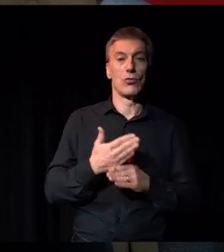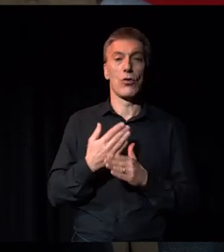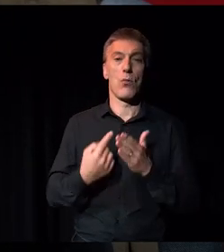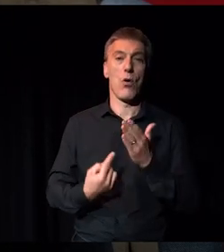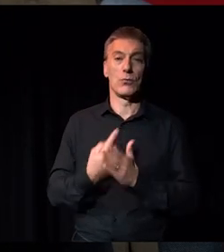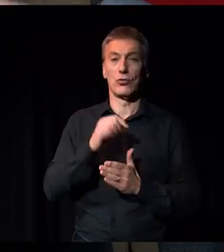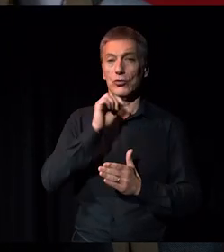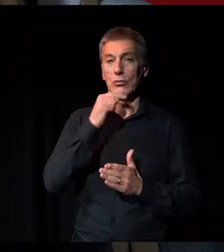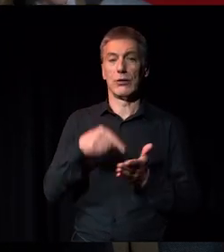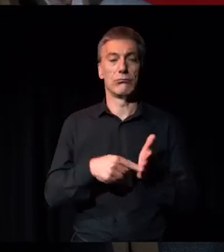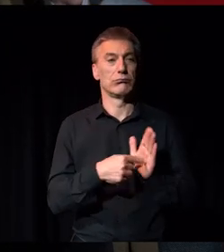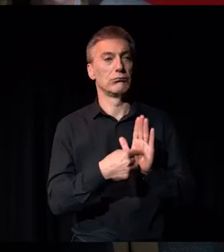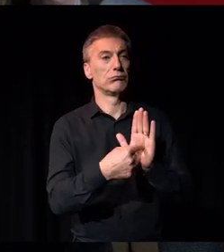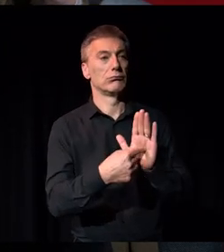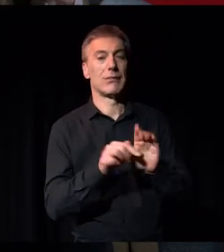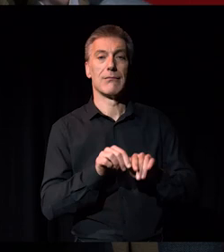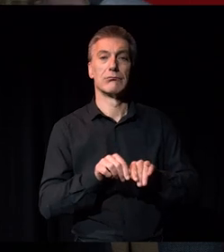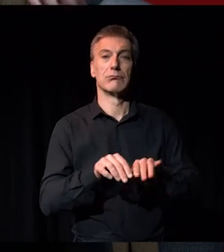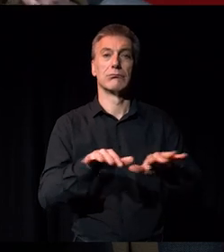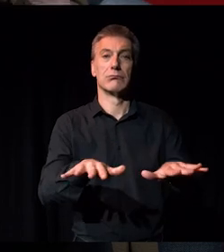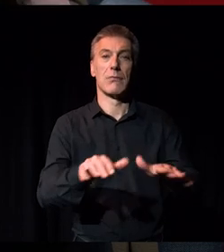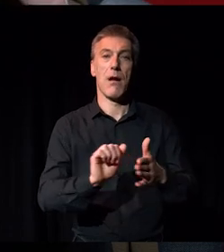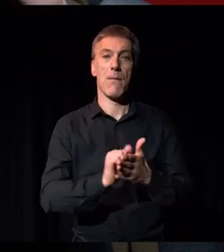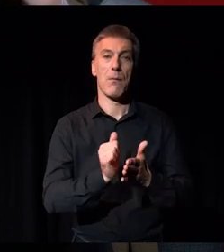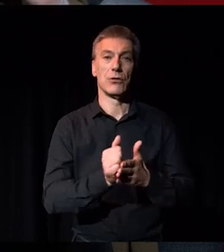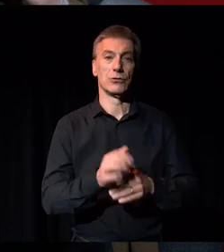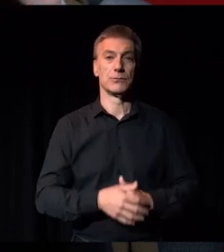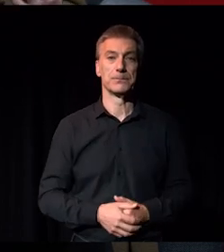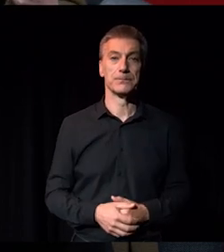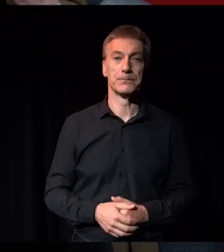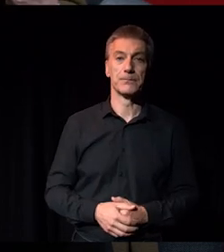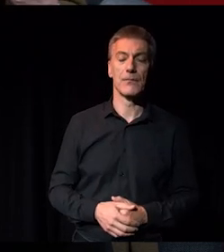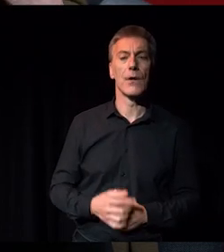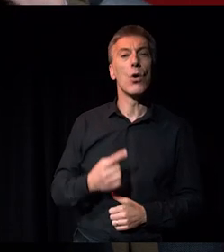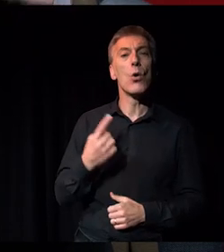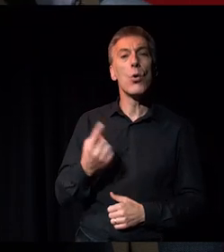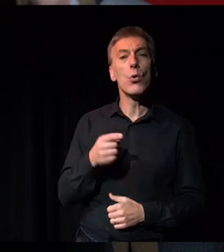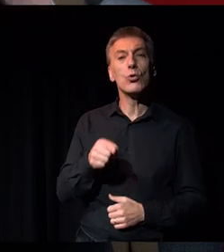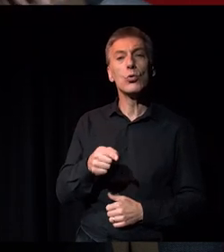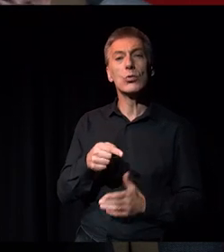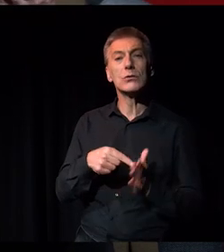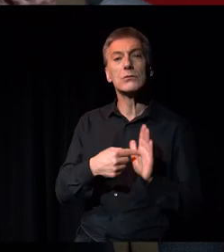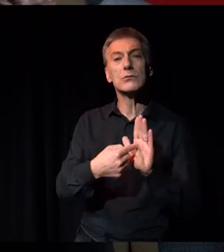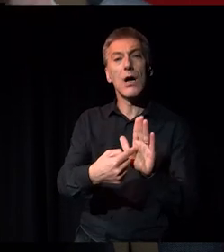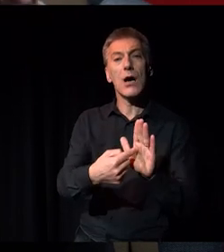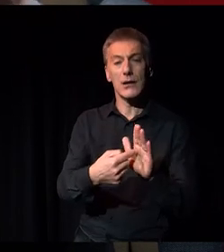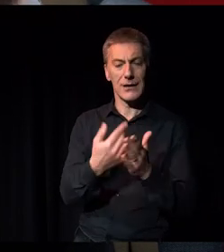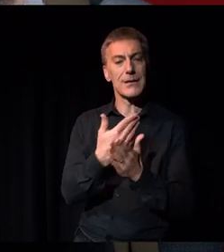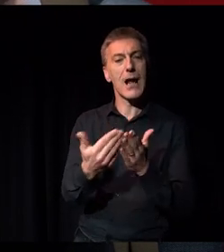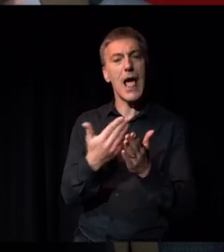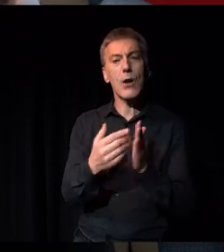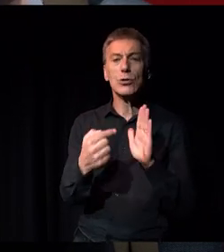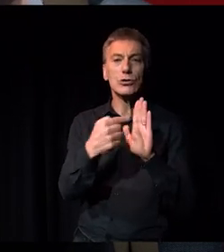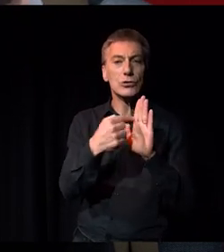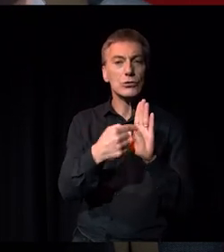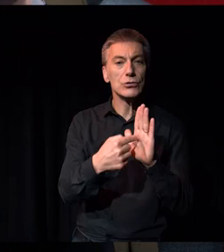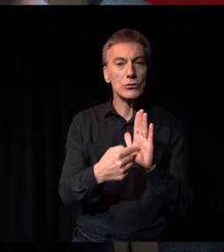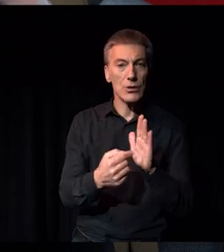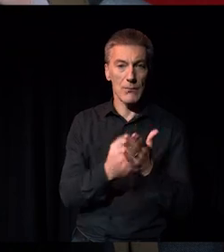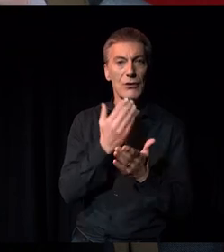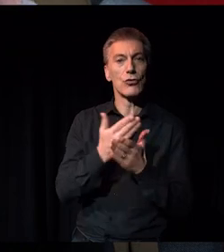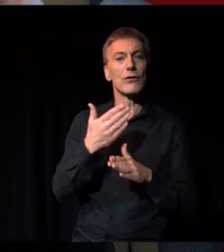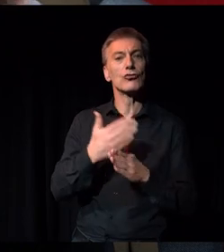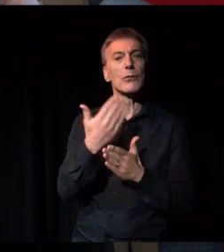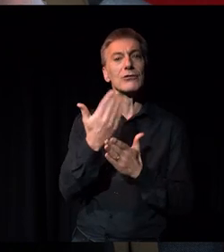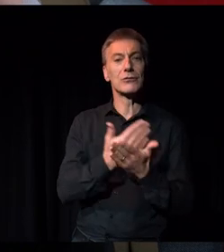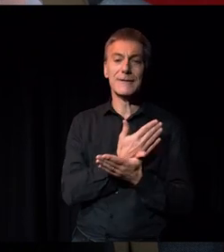Also, specifically, you know, in that language, who you're targeting, put that in, in that, that job description,